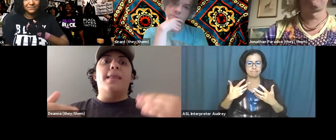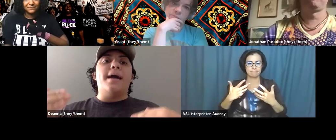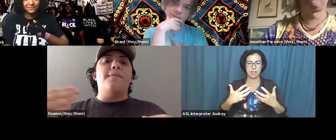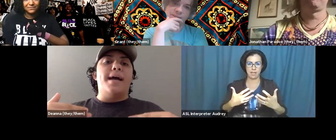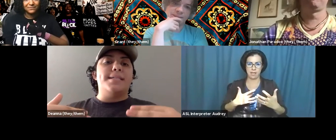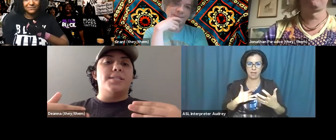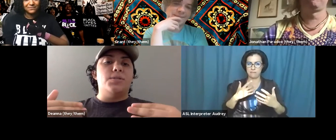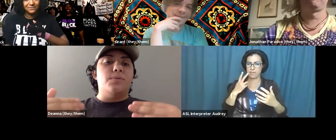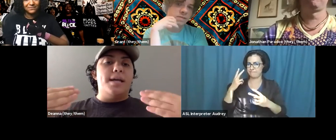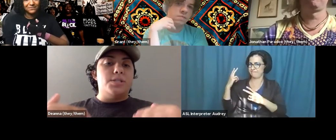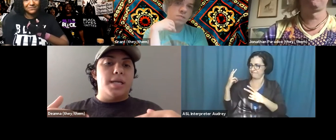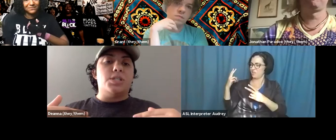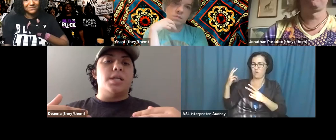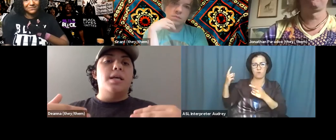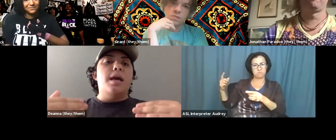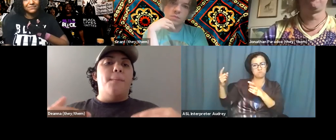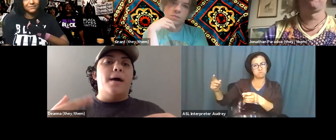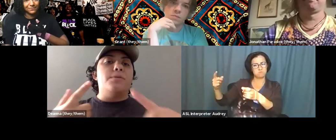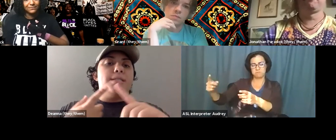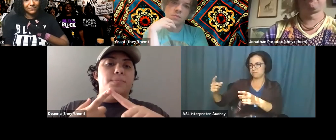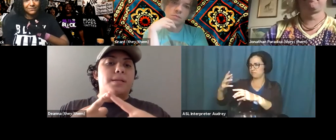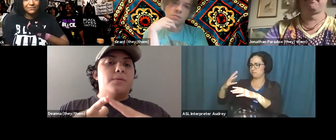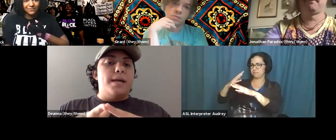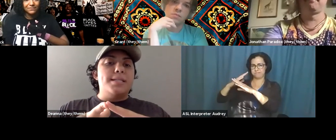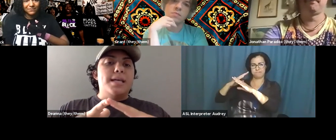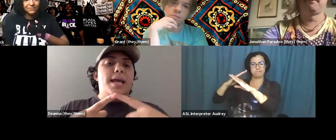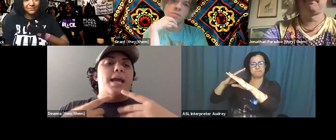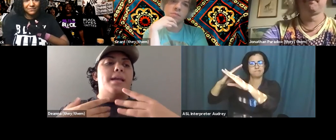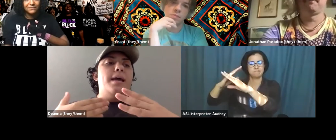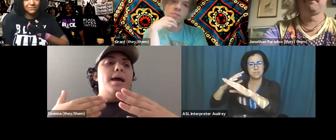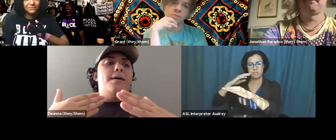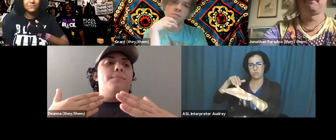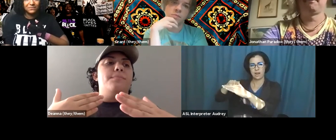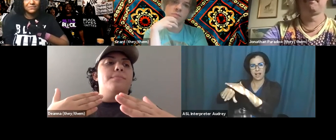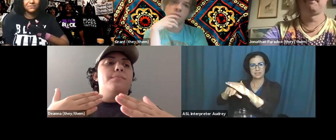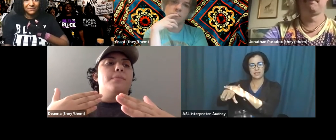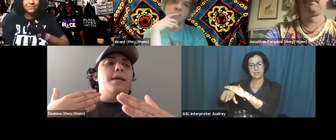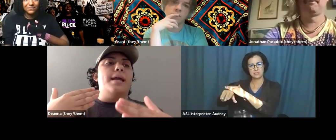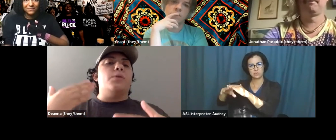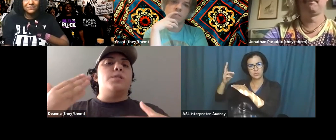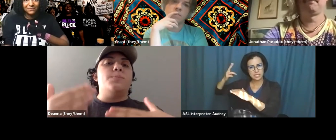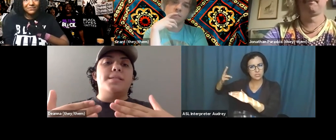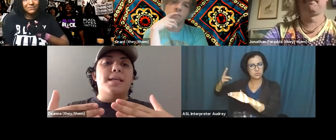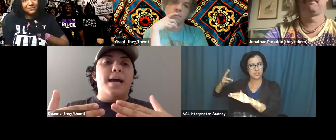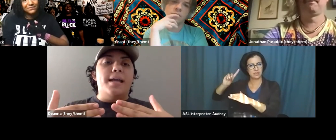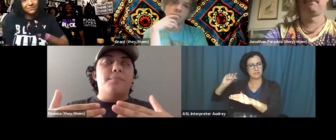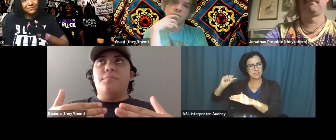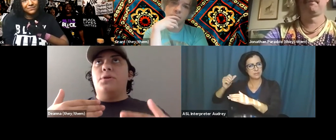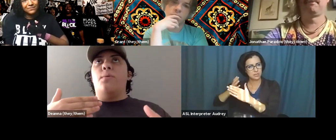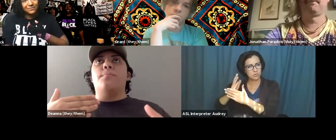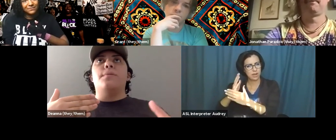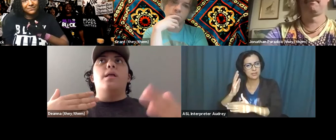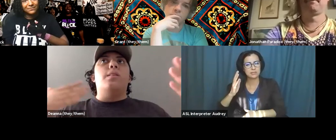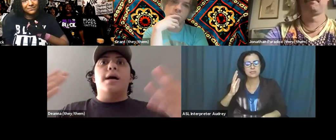had a lack of access to education about disability rights. And, um, in response to that,